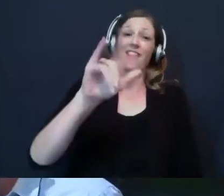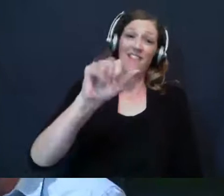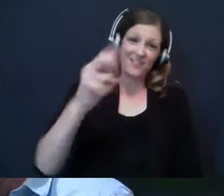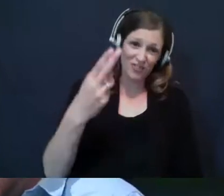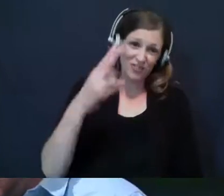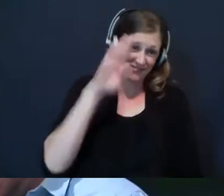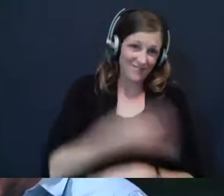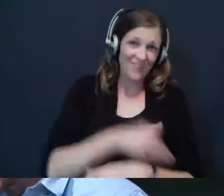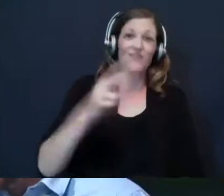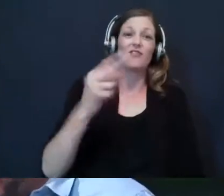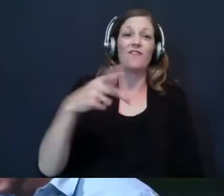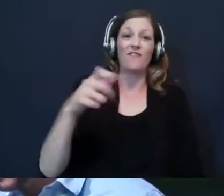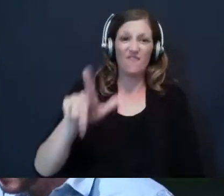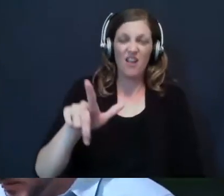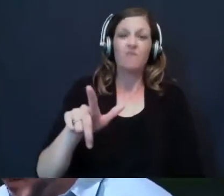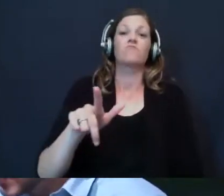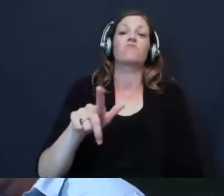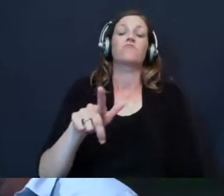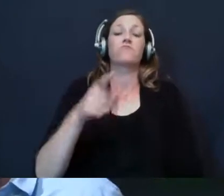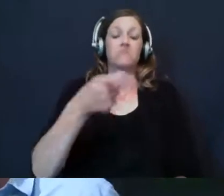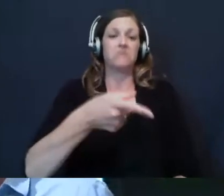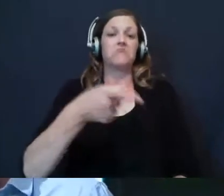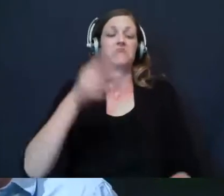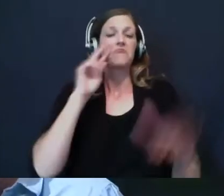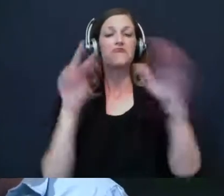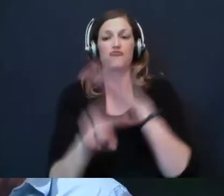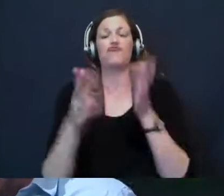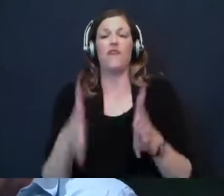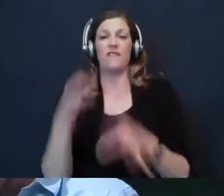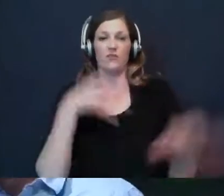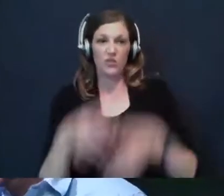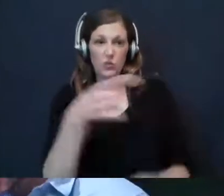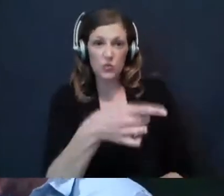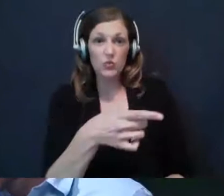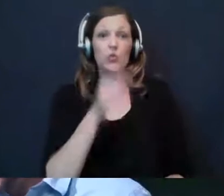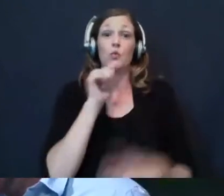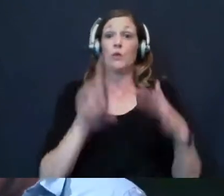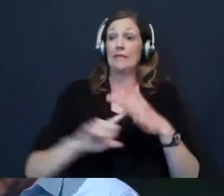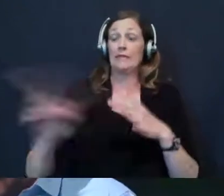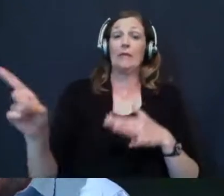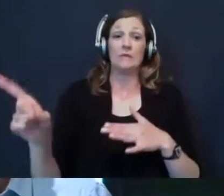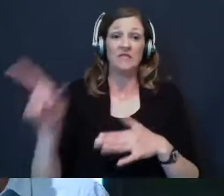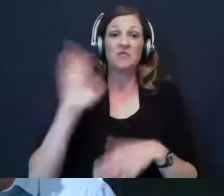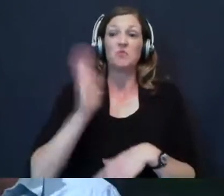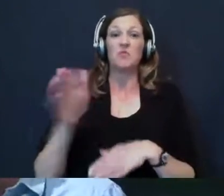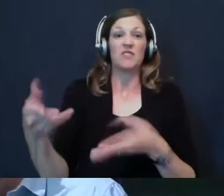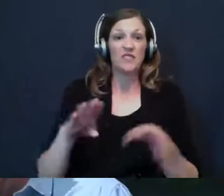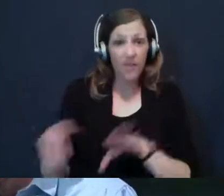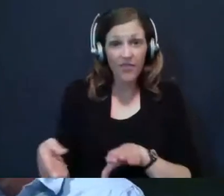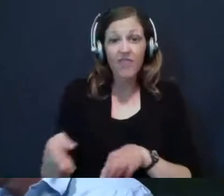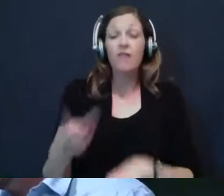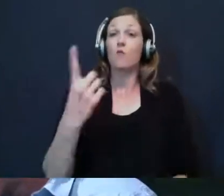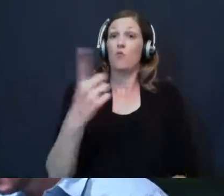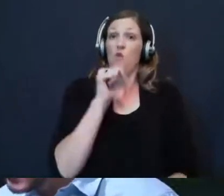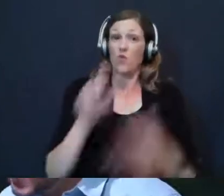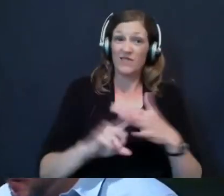-Mehala, you shall anoint to be prophet in your place. And the one who escapes from the sword of Haziel shall Jehu put to death. And the one who escapes from the sword of Jehu